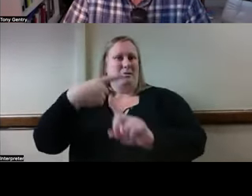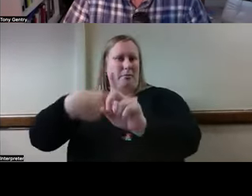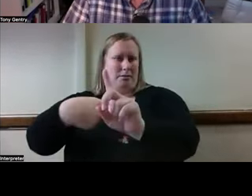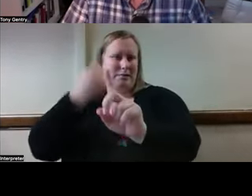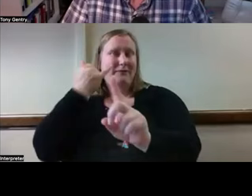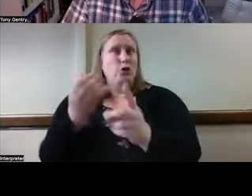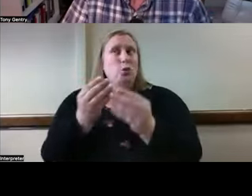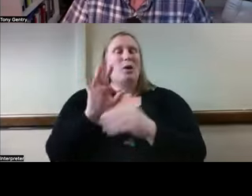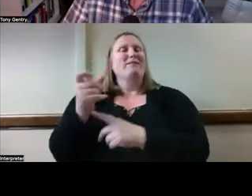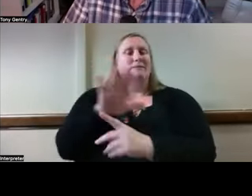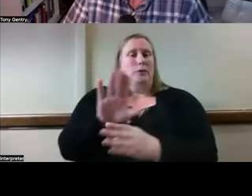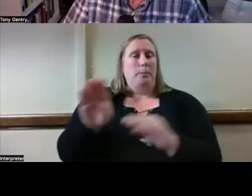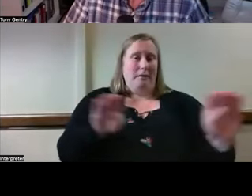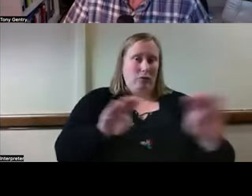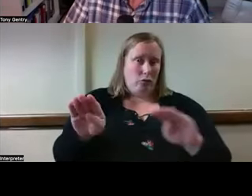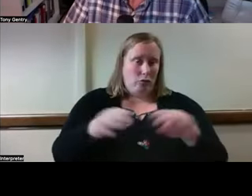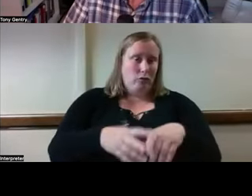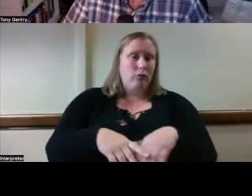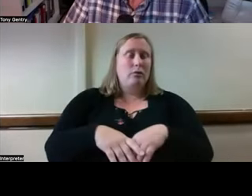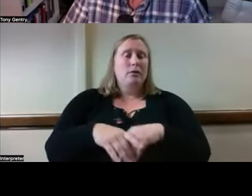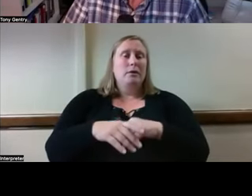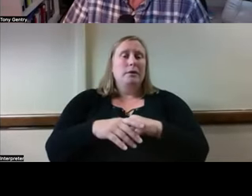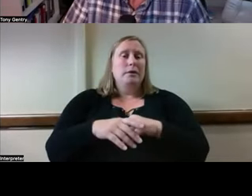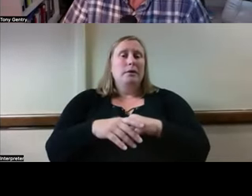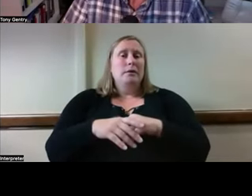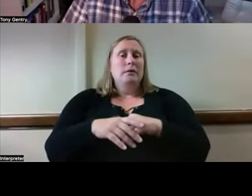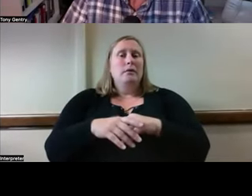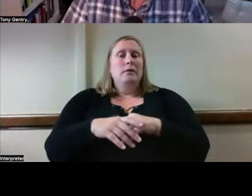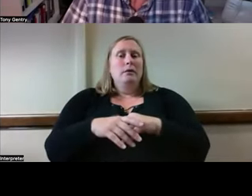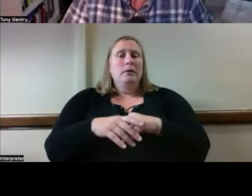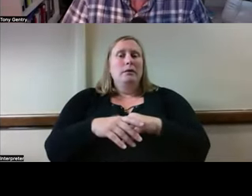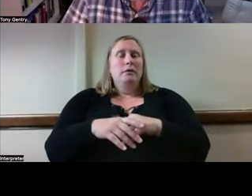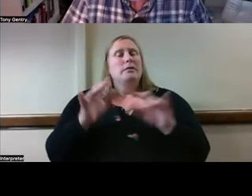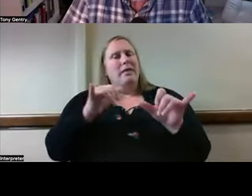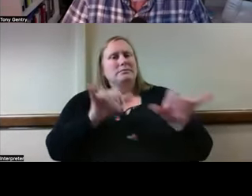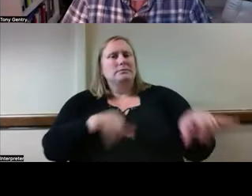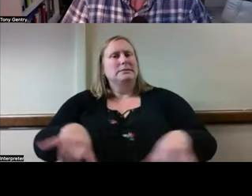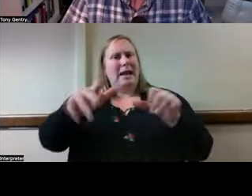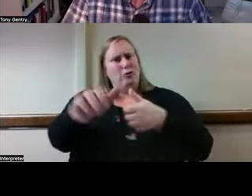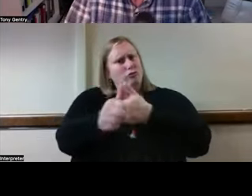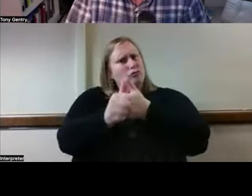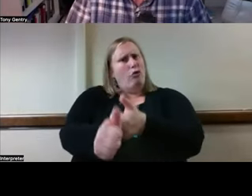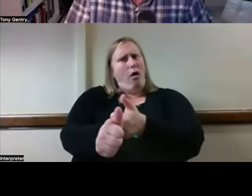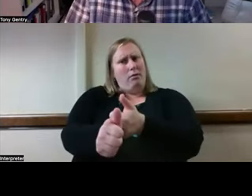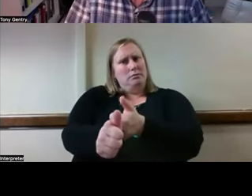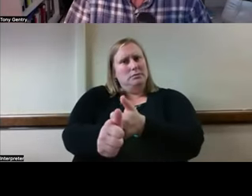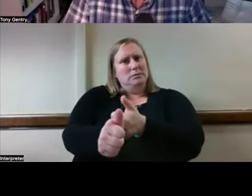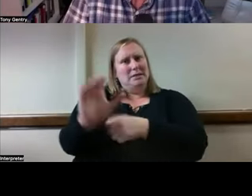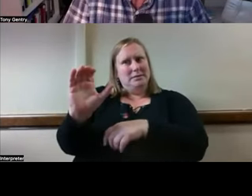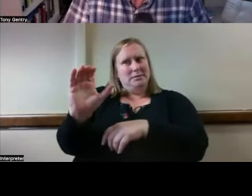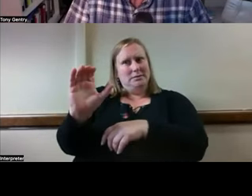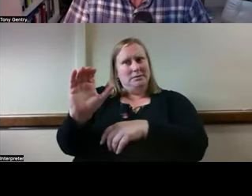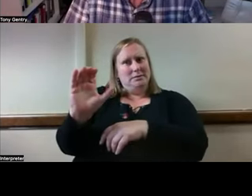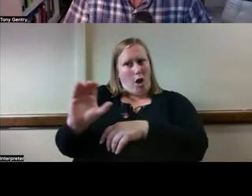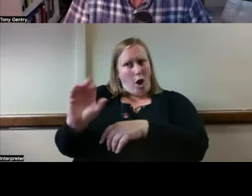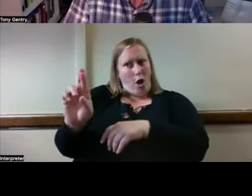So those are the standard things that you follow as a rehab counselor, very similar to what I follow